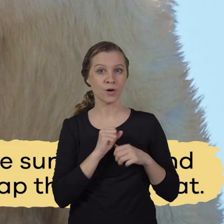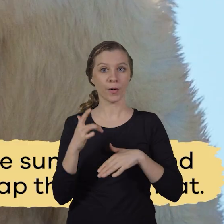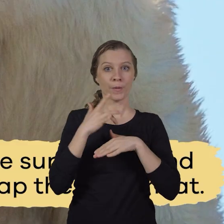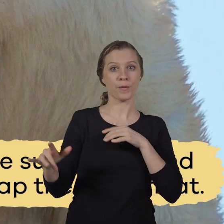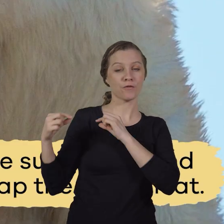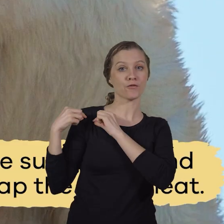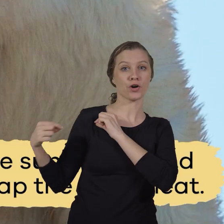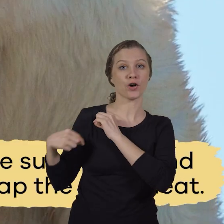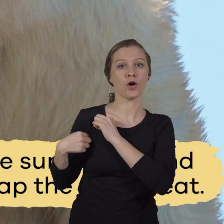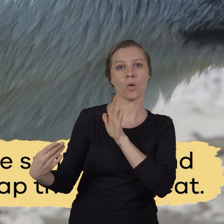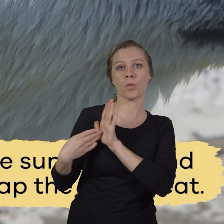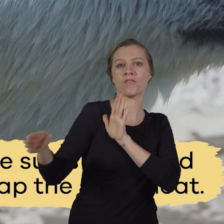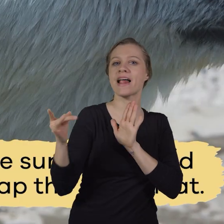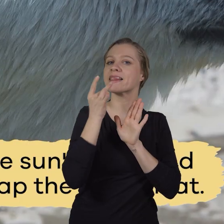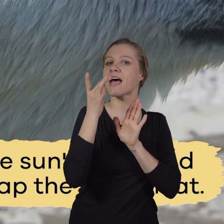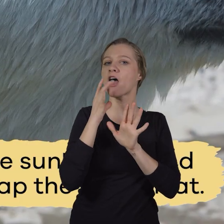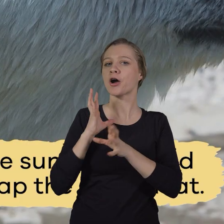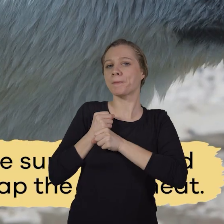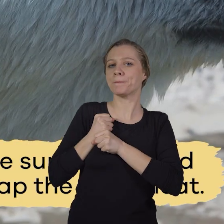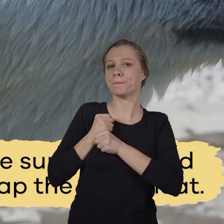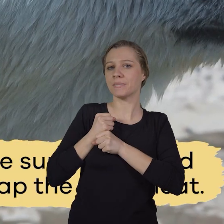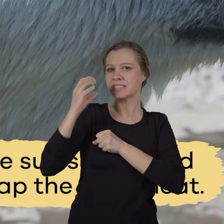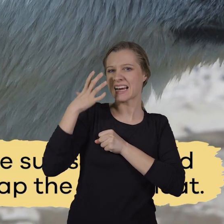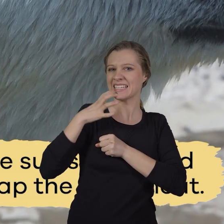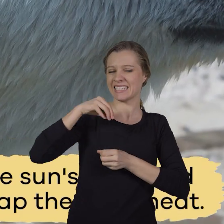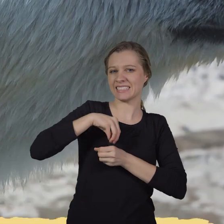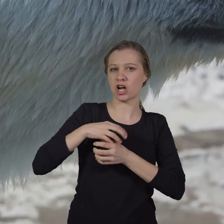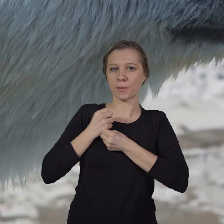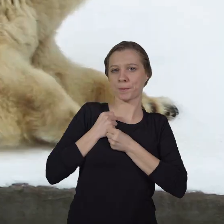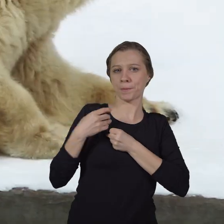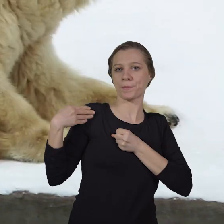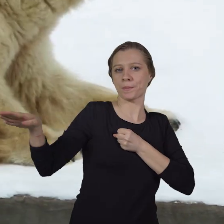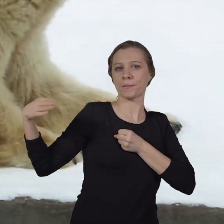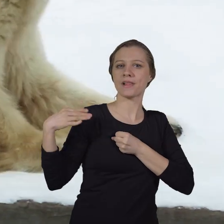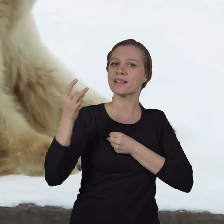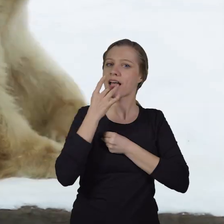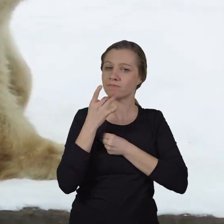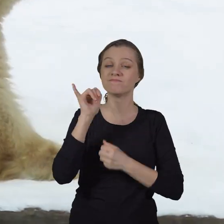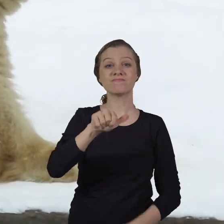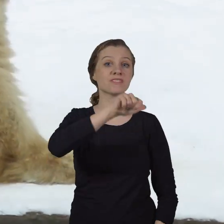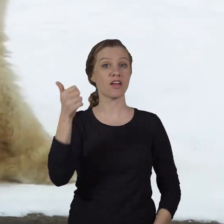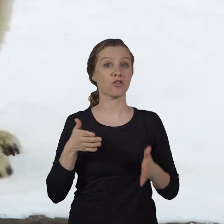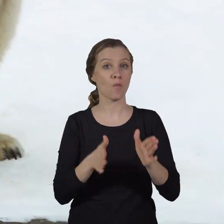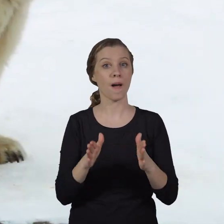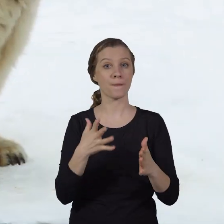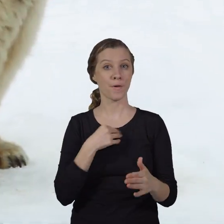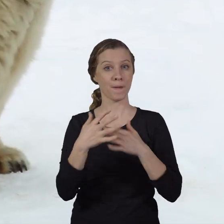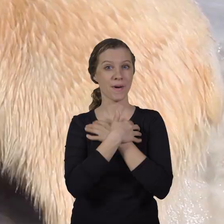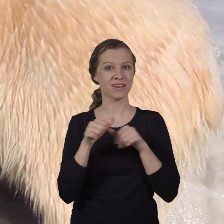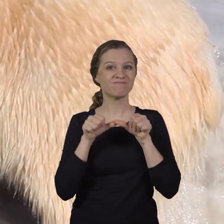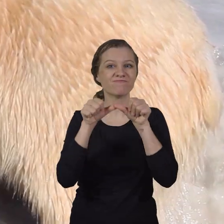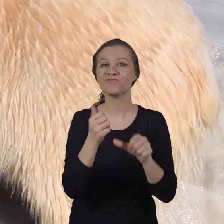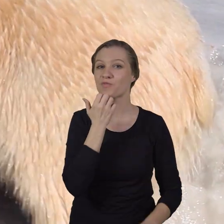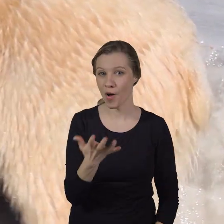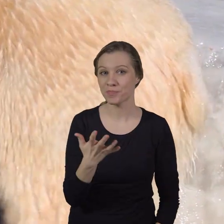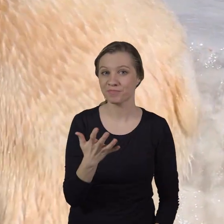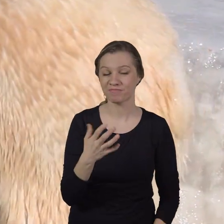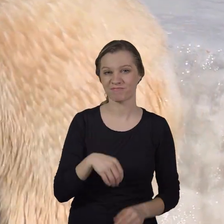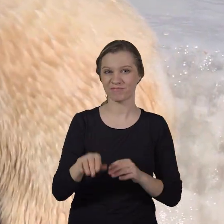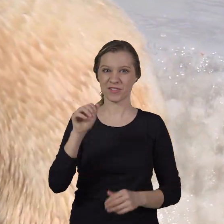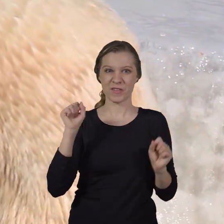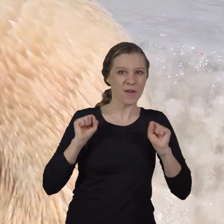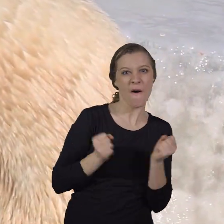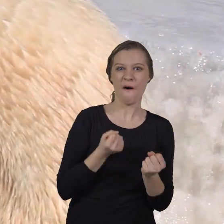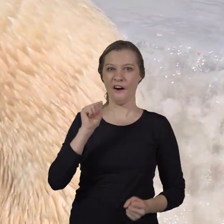And the hollow fur reflects light to trap the sun's heat. This is another way polar bears can stay warm in the